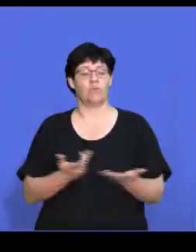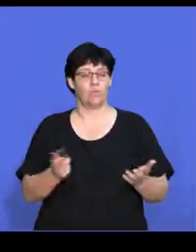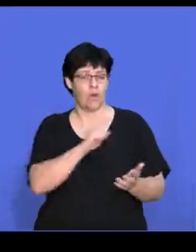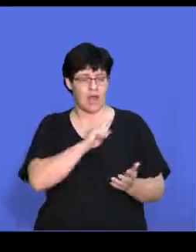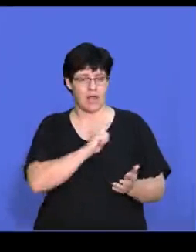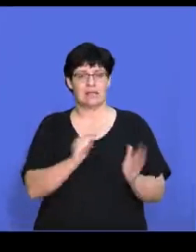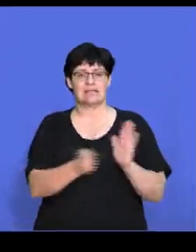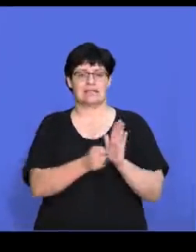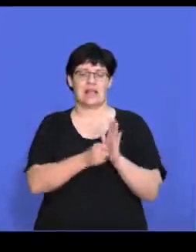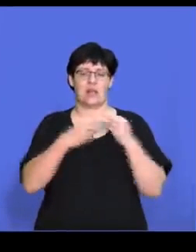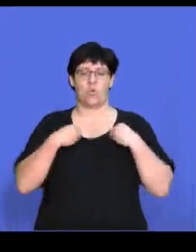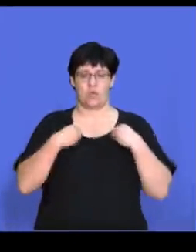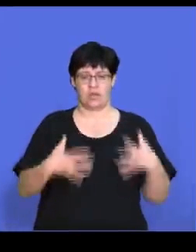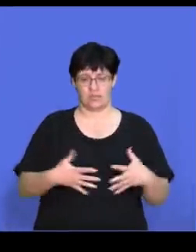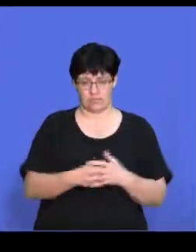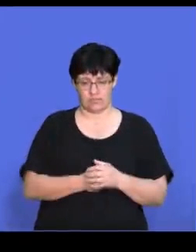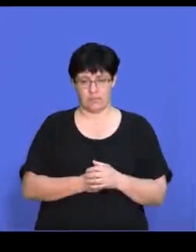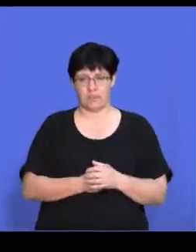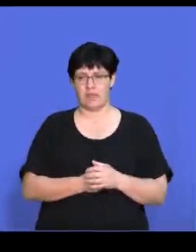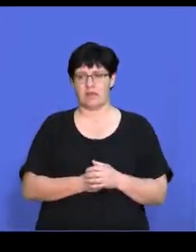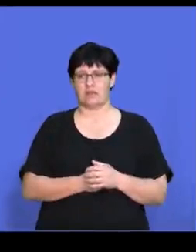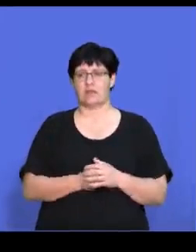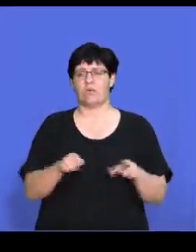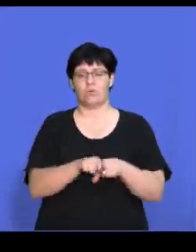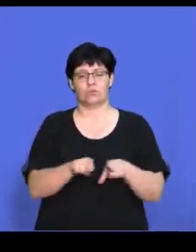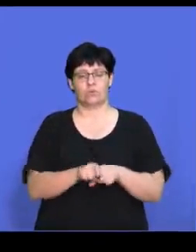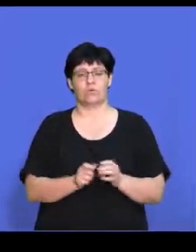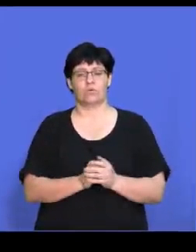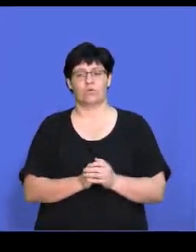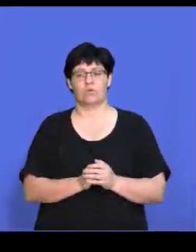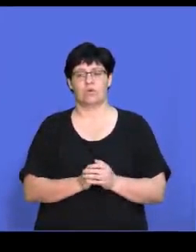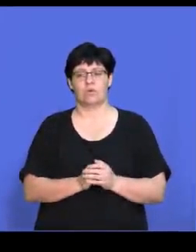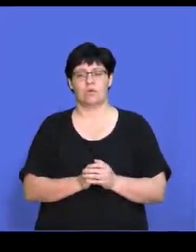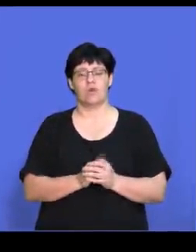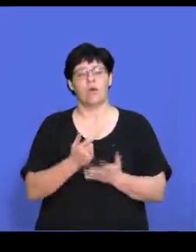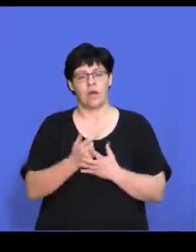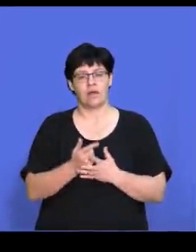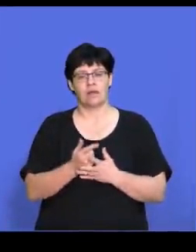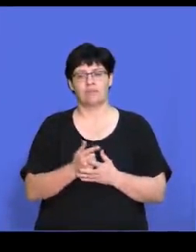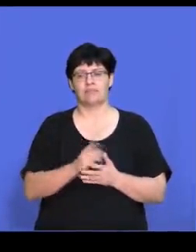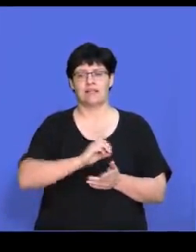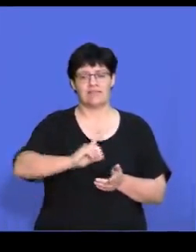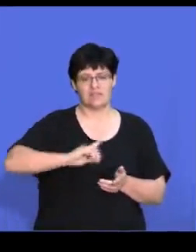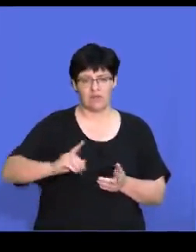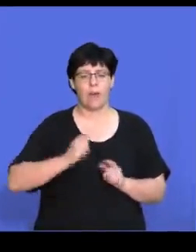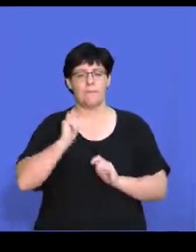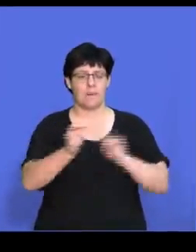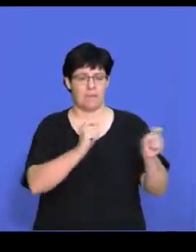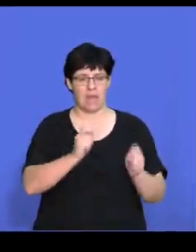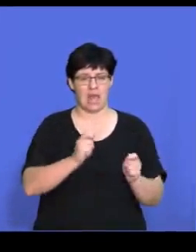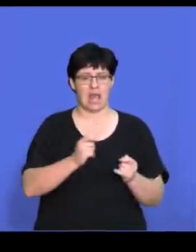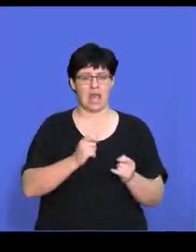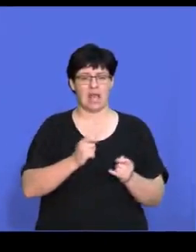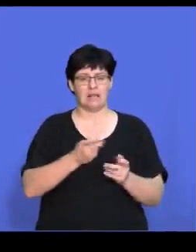ownership and then with the divestiture, we could be paying off our debts by selling